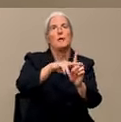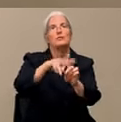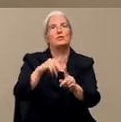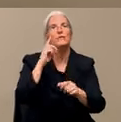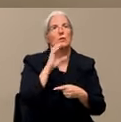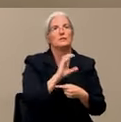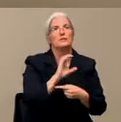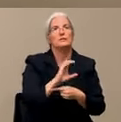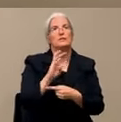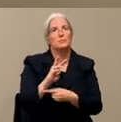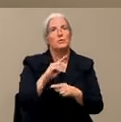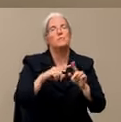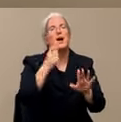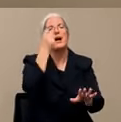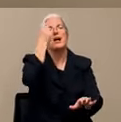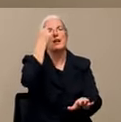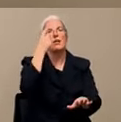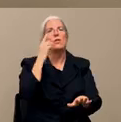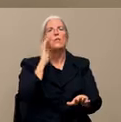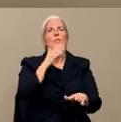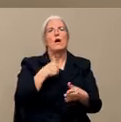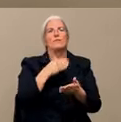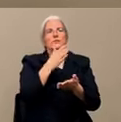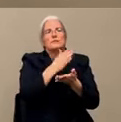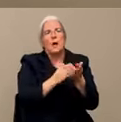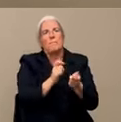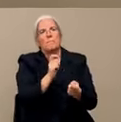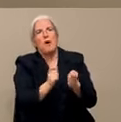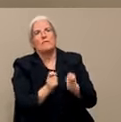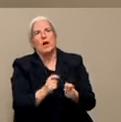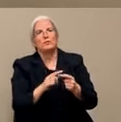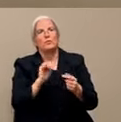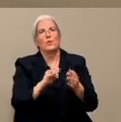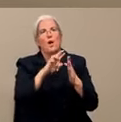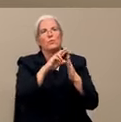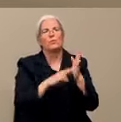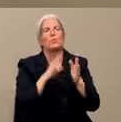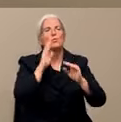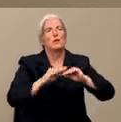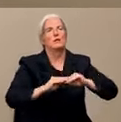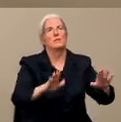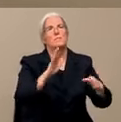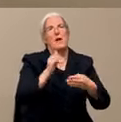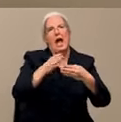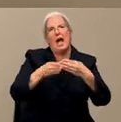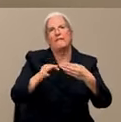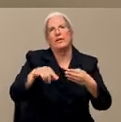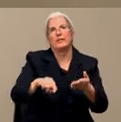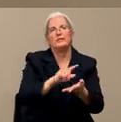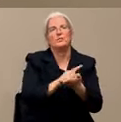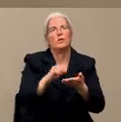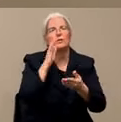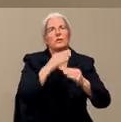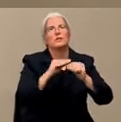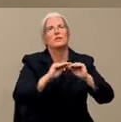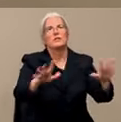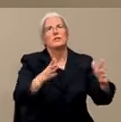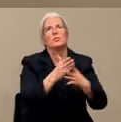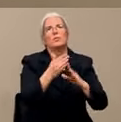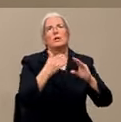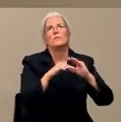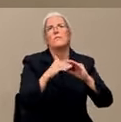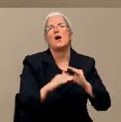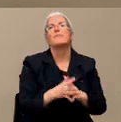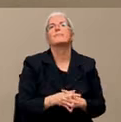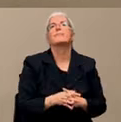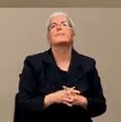and that will go out to everyone by the end of the week. Great. Thank you, Sheriff. Next question will be for